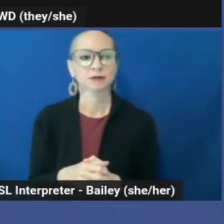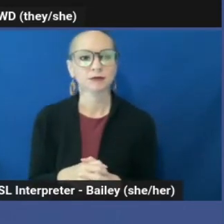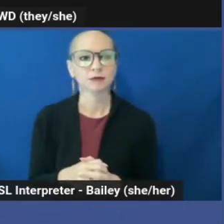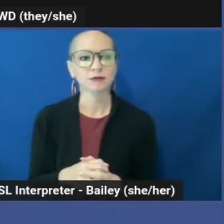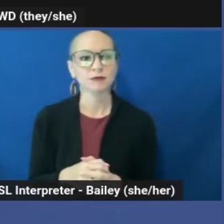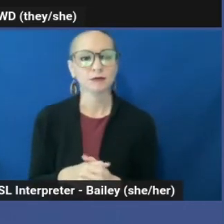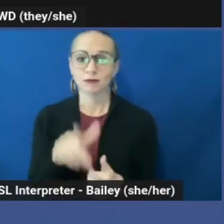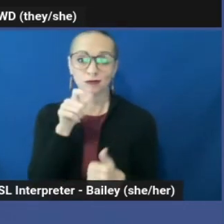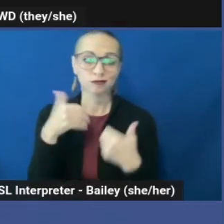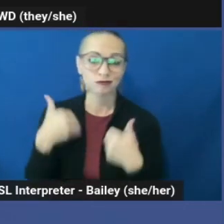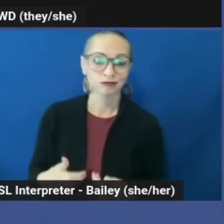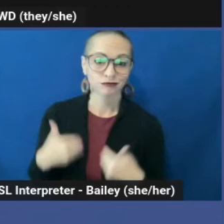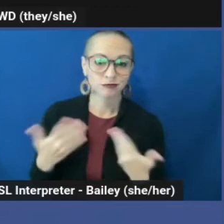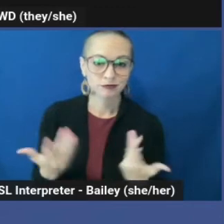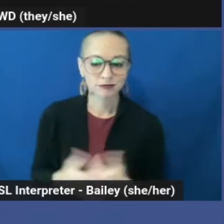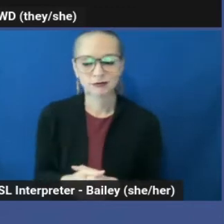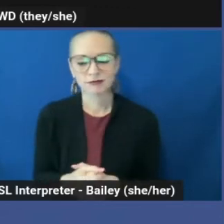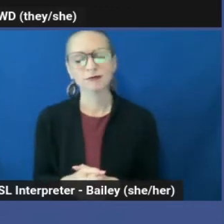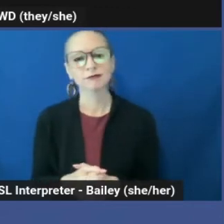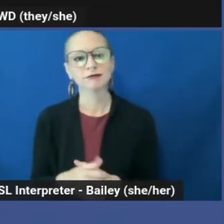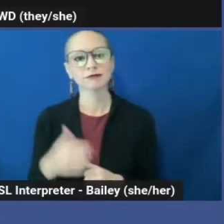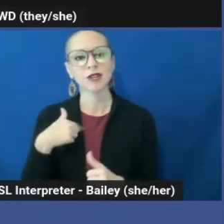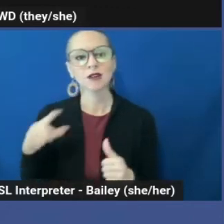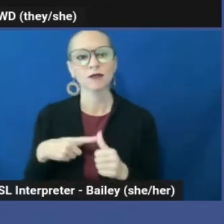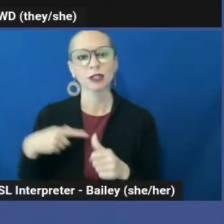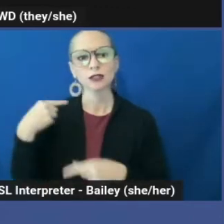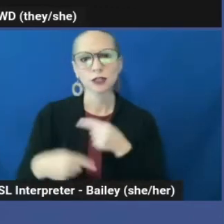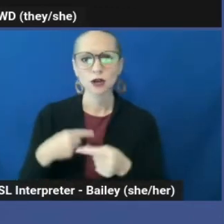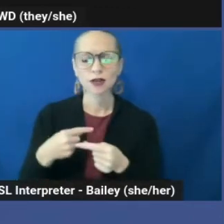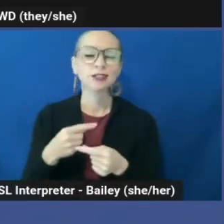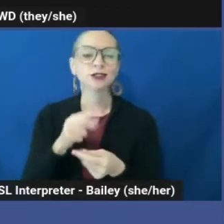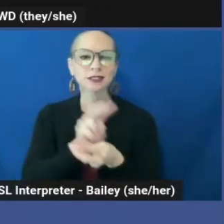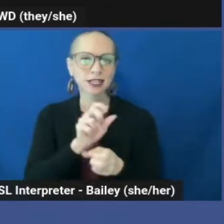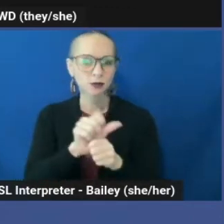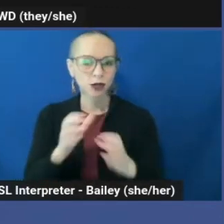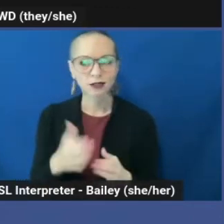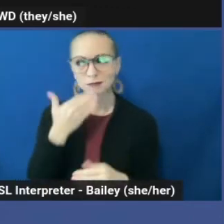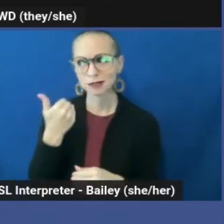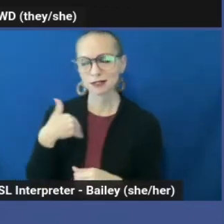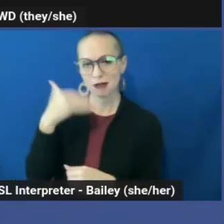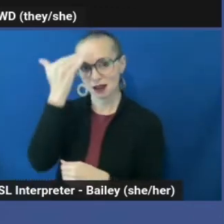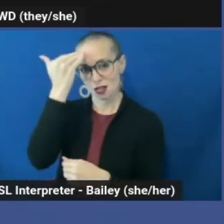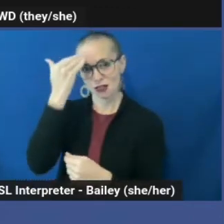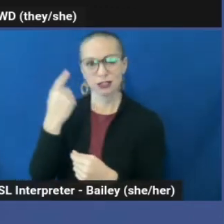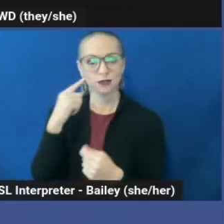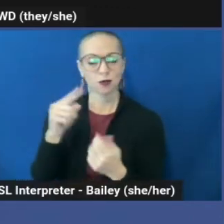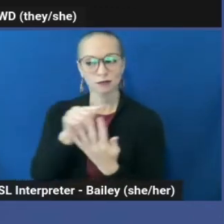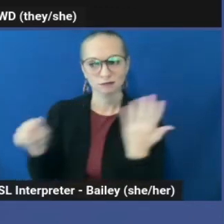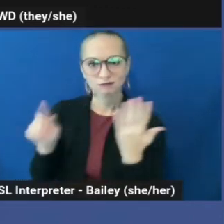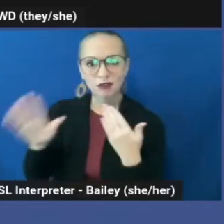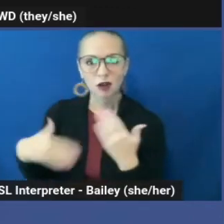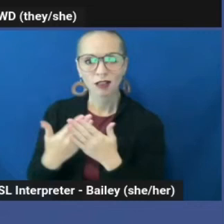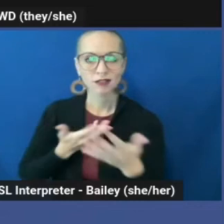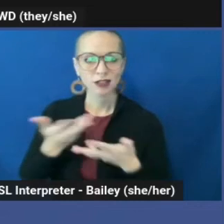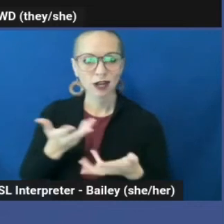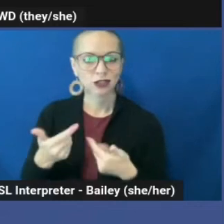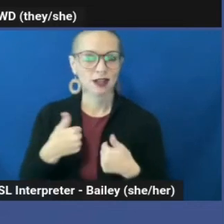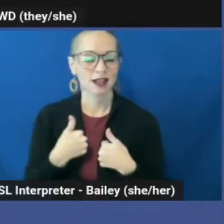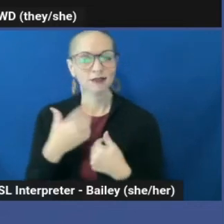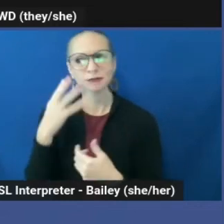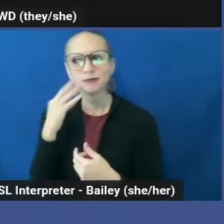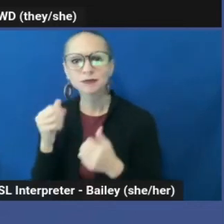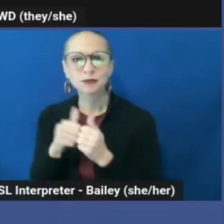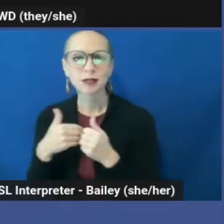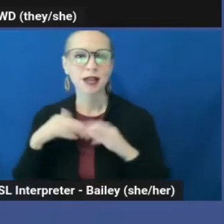Who the hell am I? So I am a first-generation sex worker, to the best of my knowledge, based on all of the interactions I have had with my family